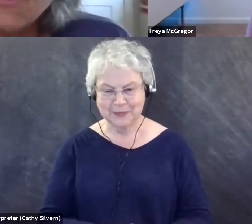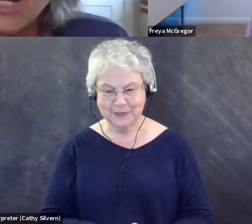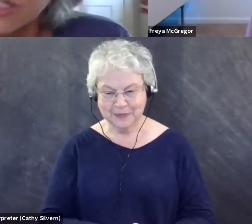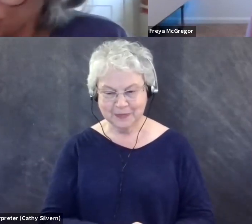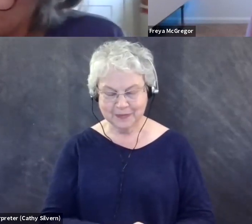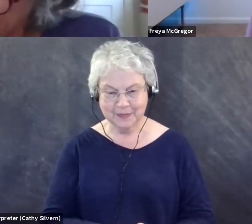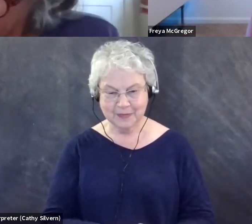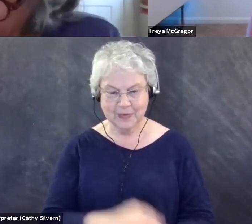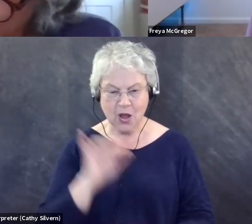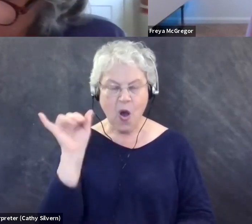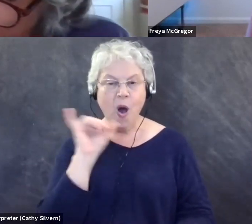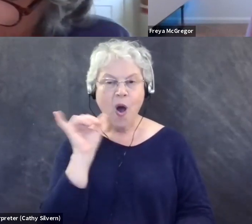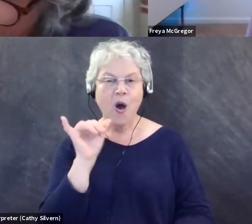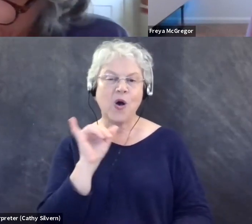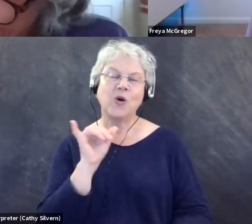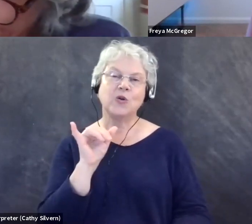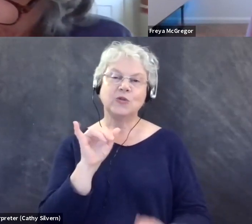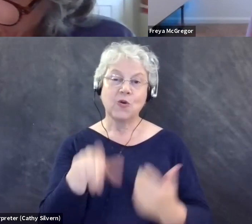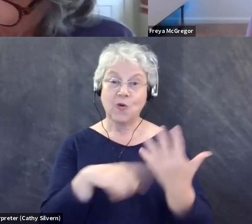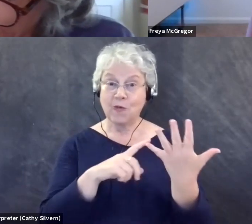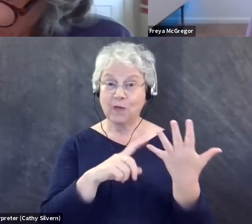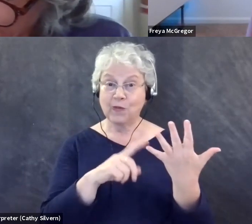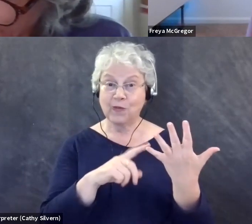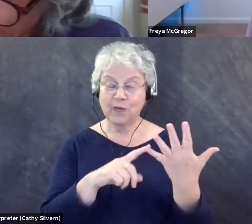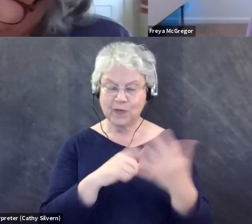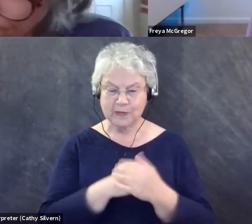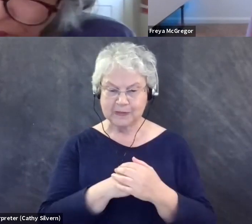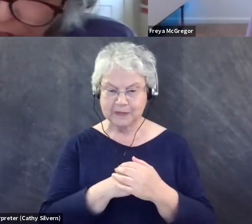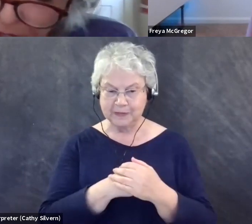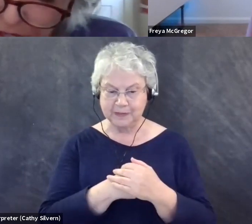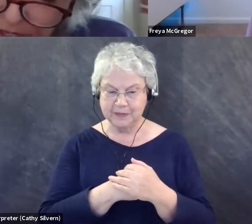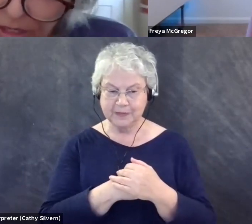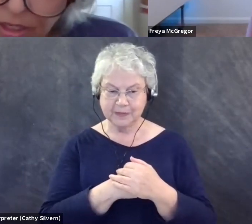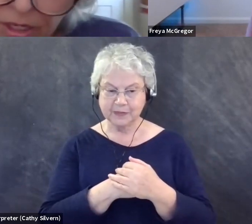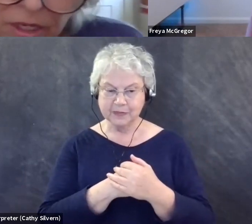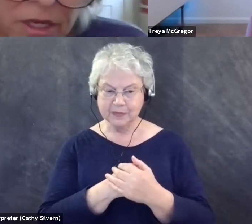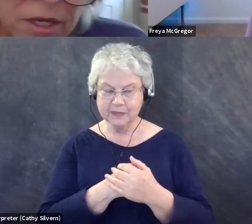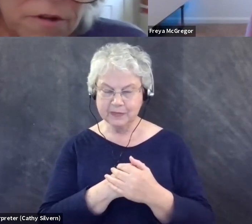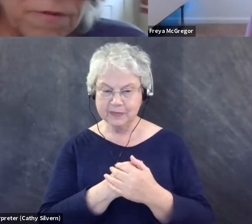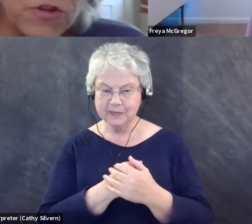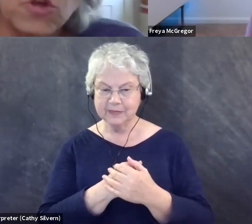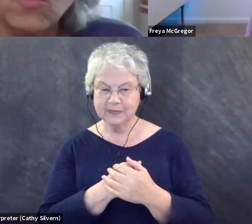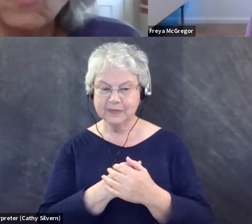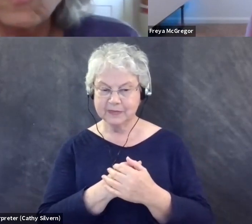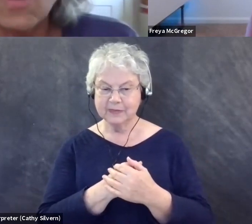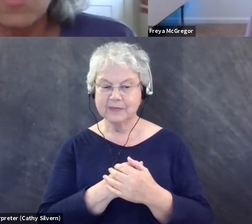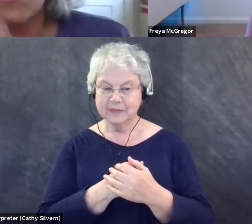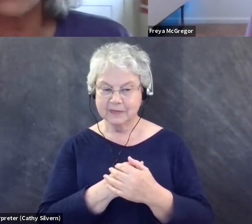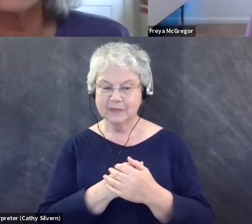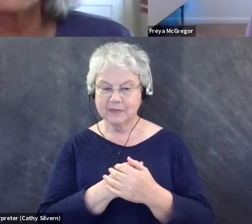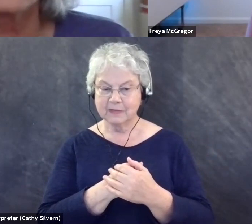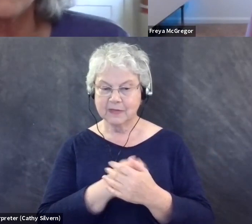and I would also say, um, if, if you